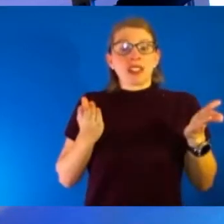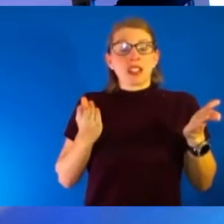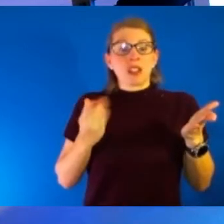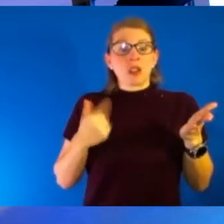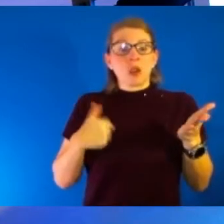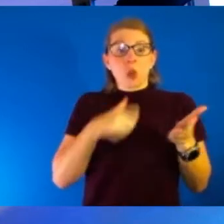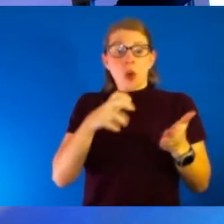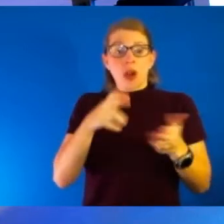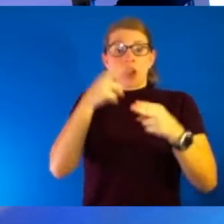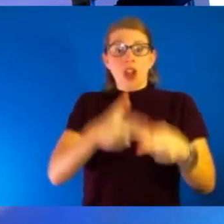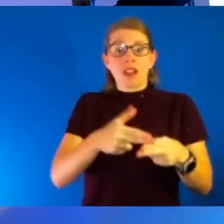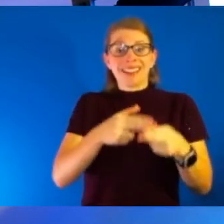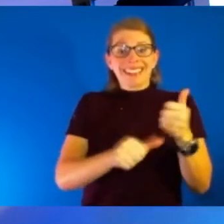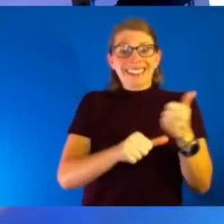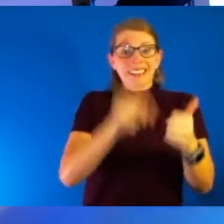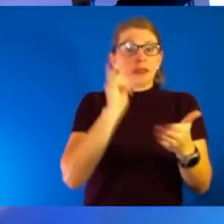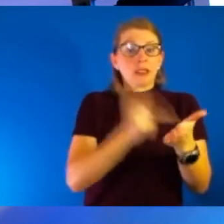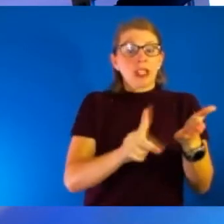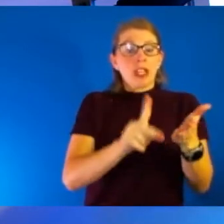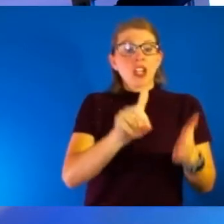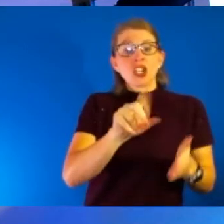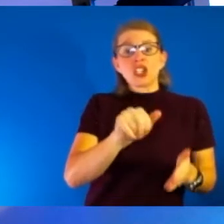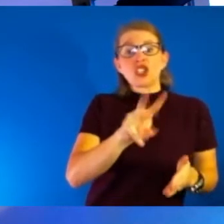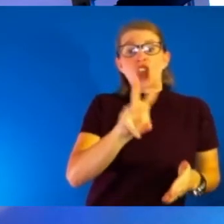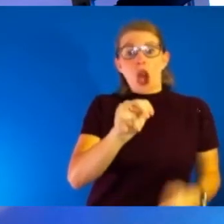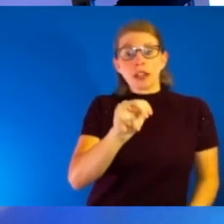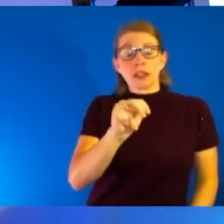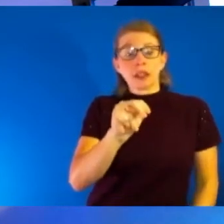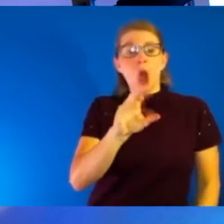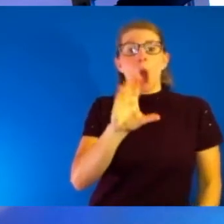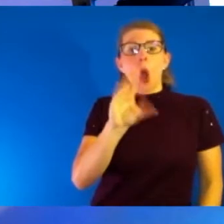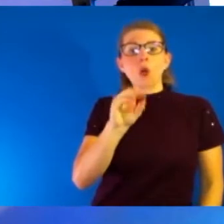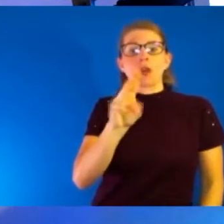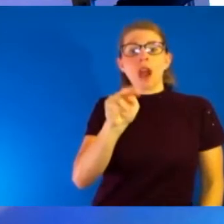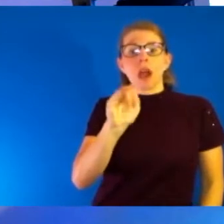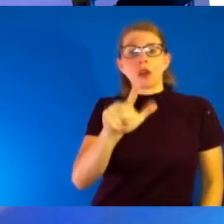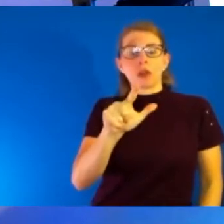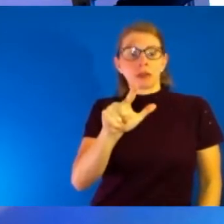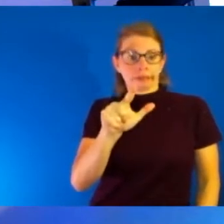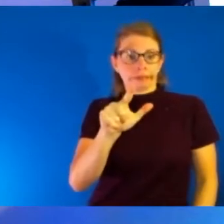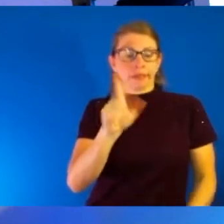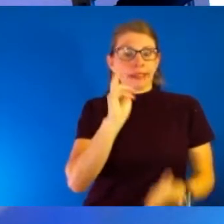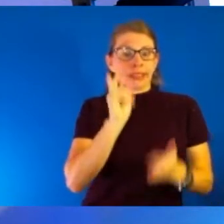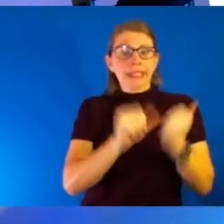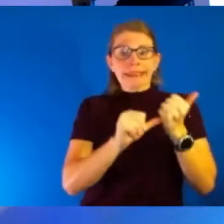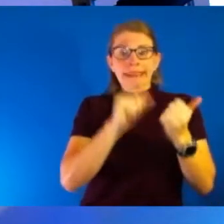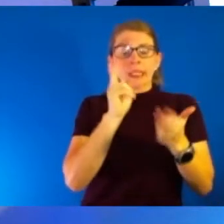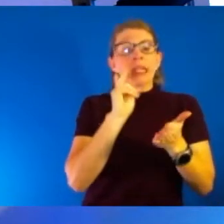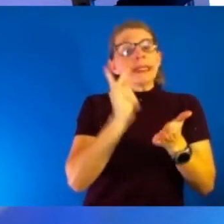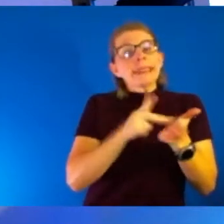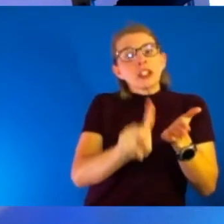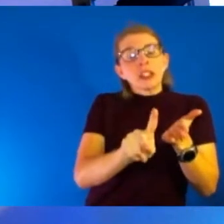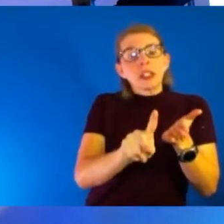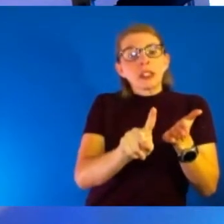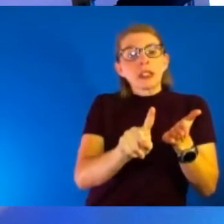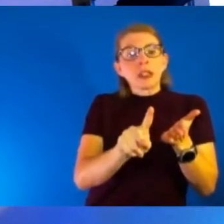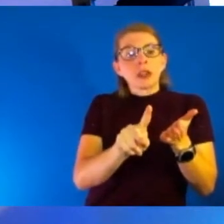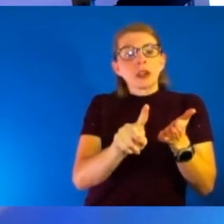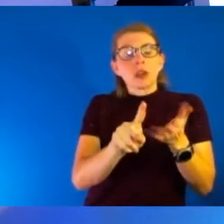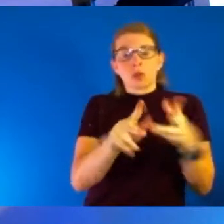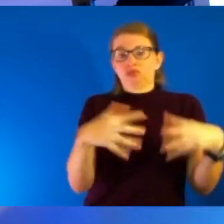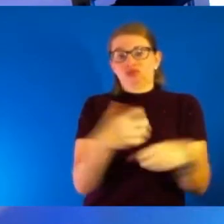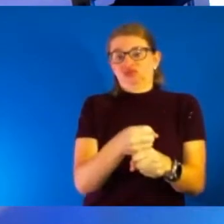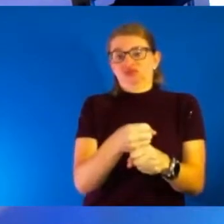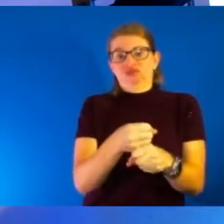Assistant Secretary Don O'Connell. We're just going say Secretary O'Connell because that's a lot easier to say. And that whole other part, we're just going to call it ASPR. Okay. We're all good.